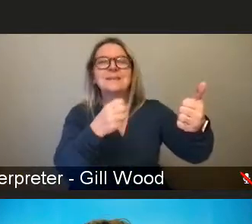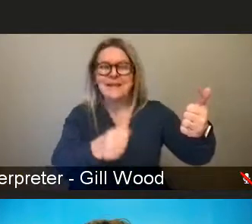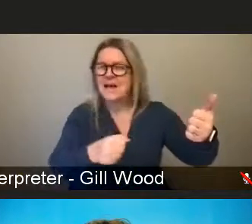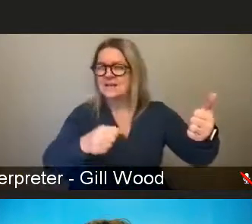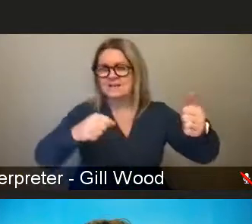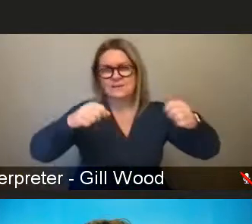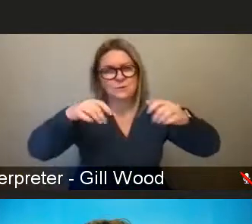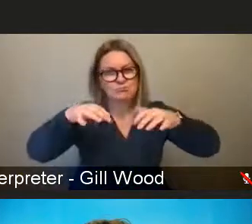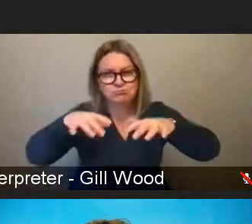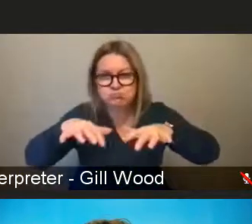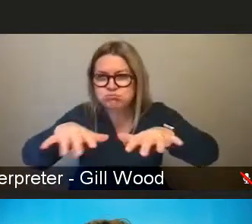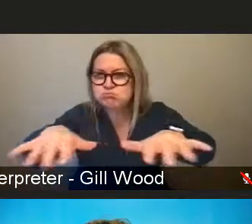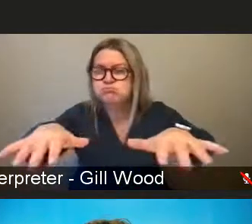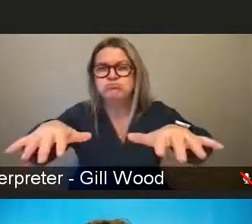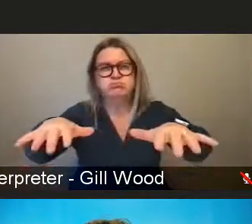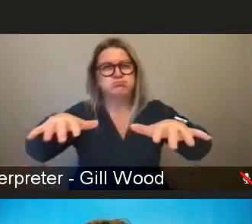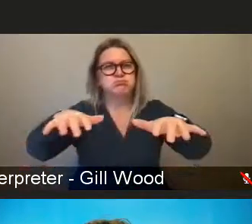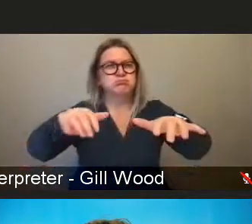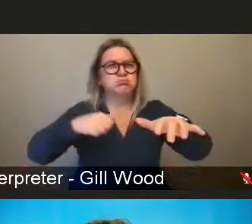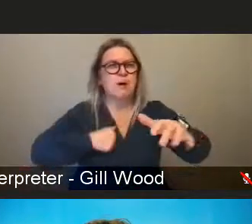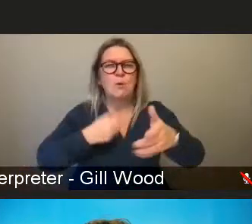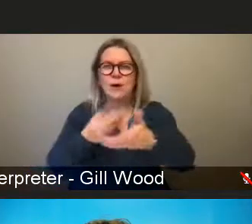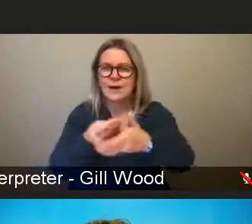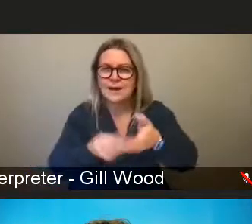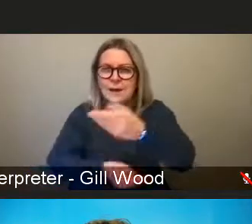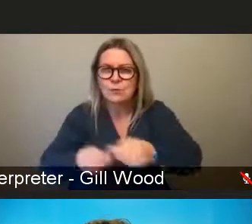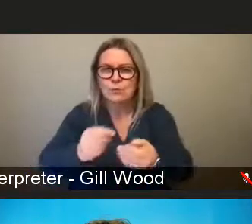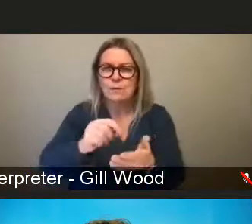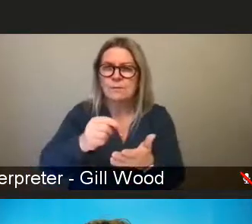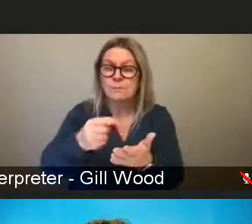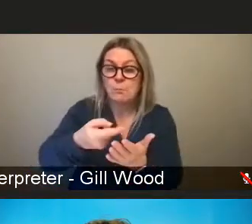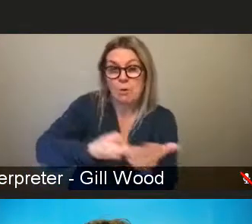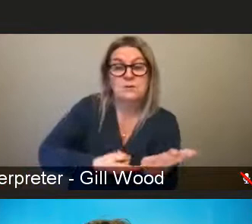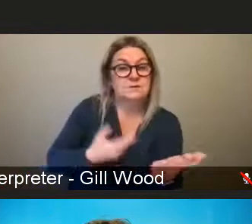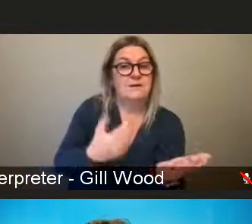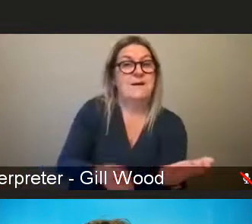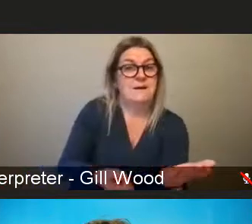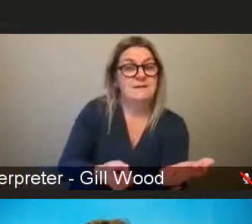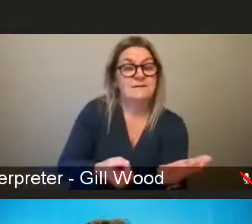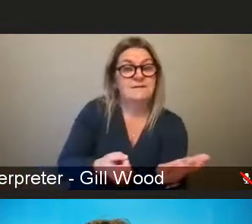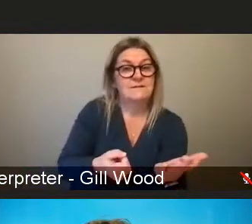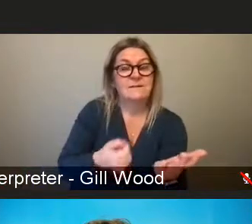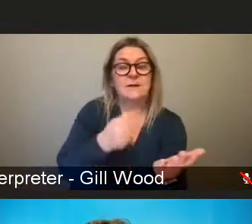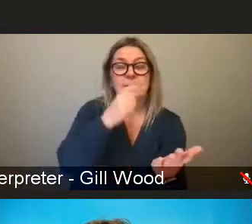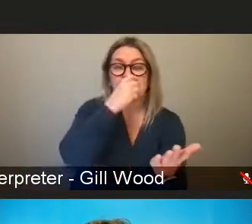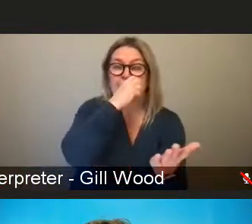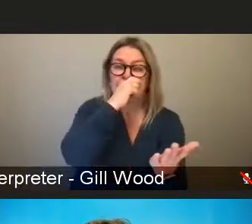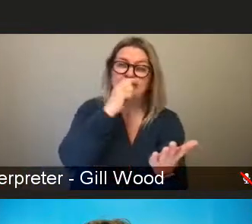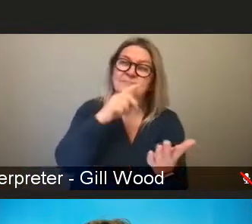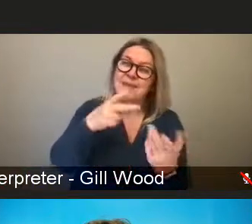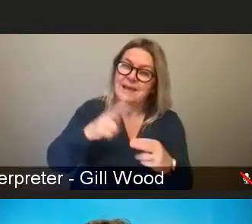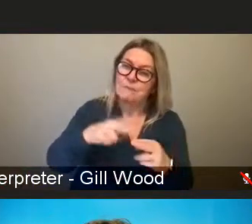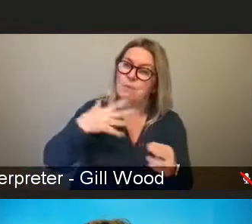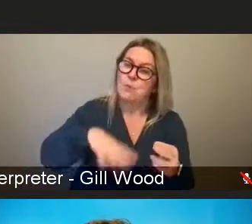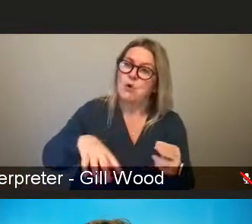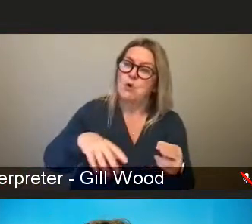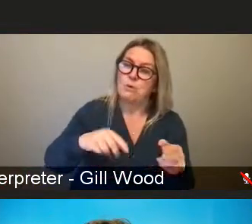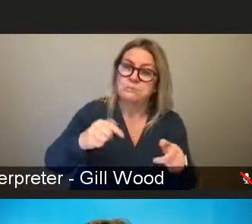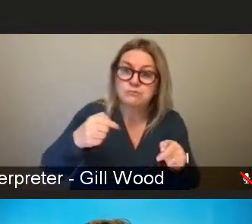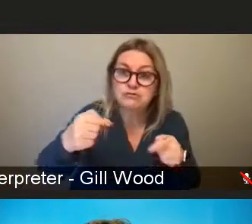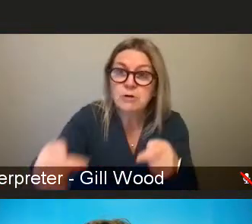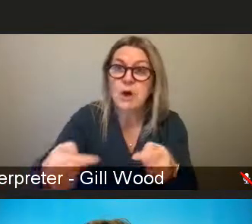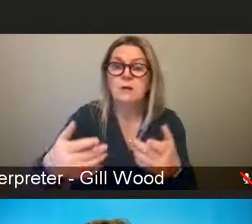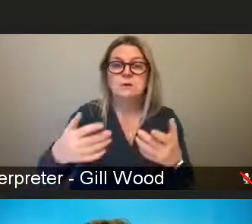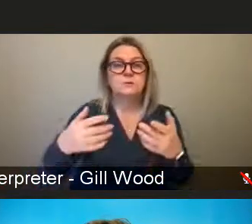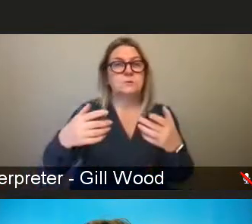economic policies that will have to be challenged if we want to challenge women's